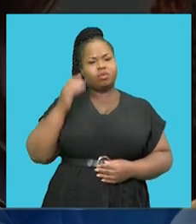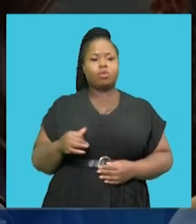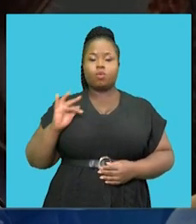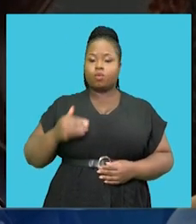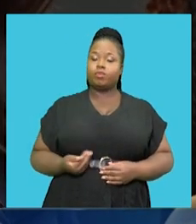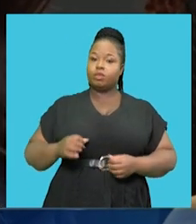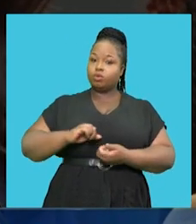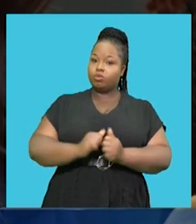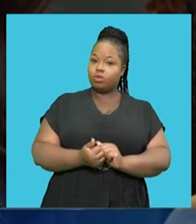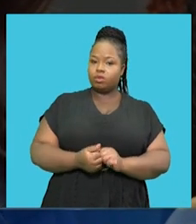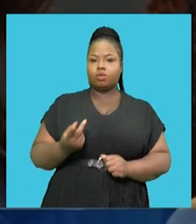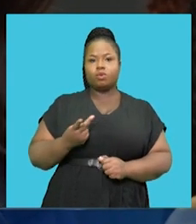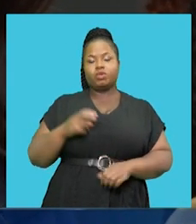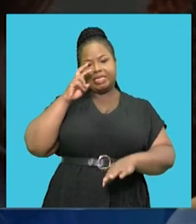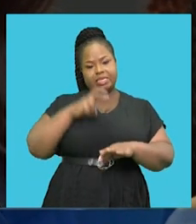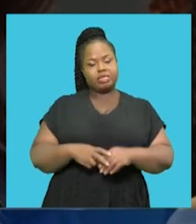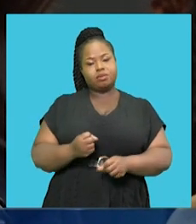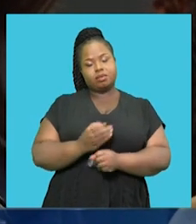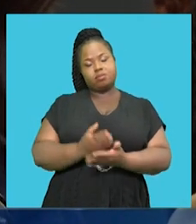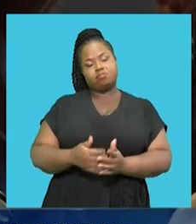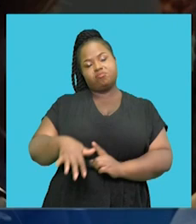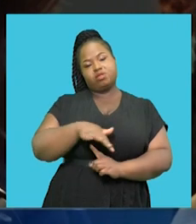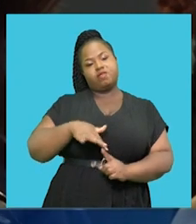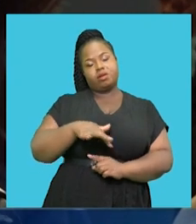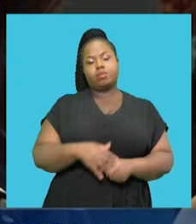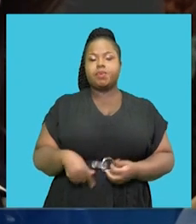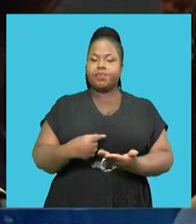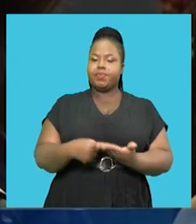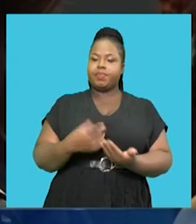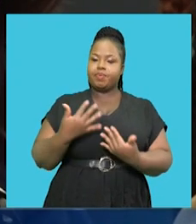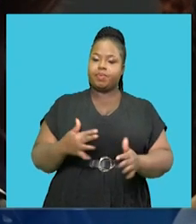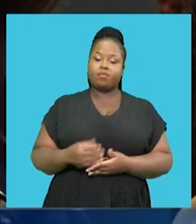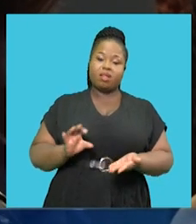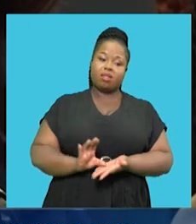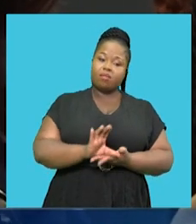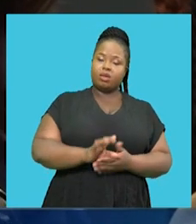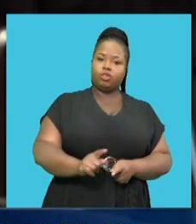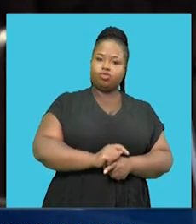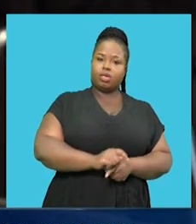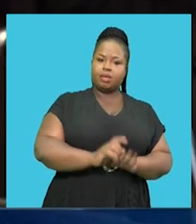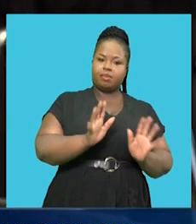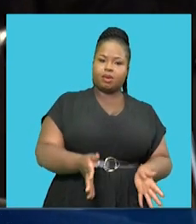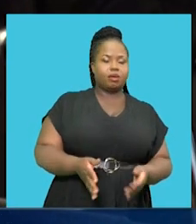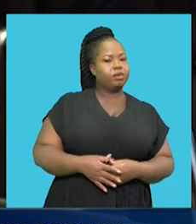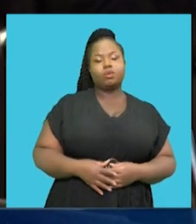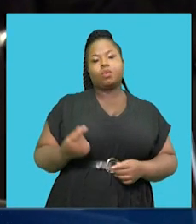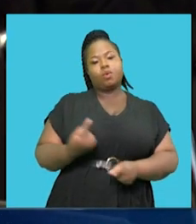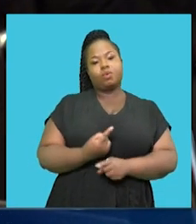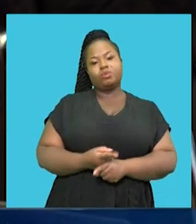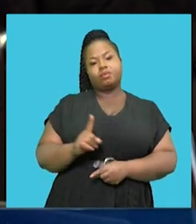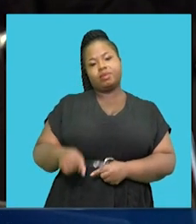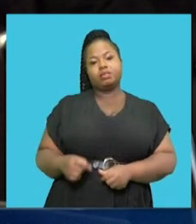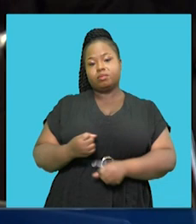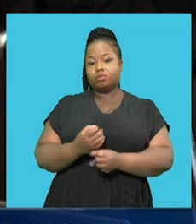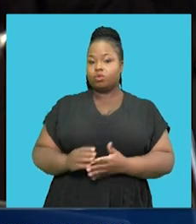women in sports and the need to foster an environment that offers robust support not just in training and facilities, but also in